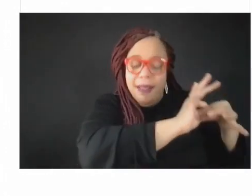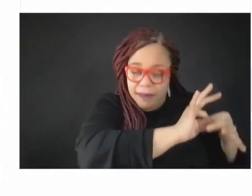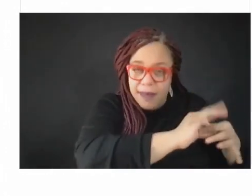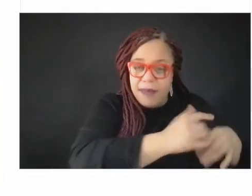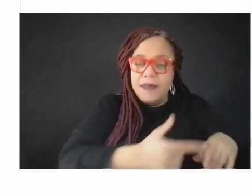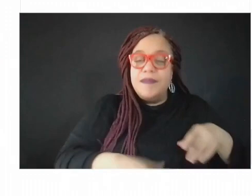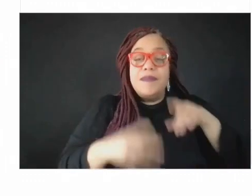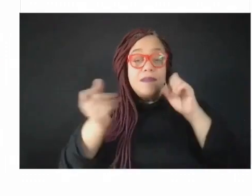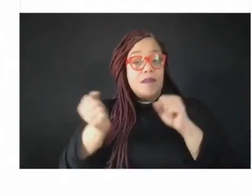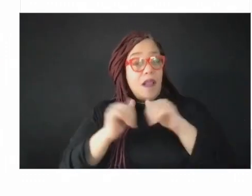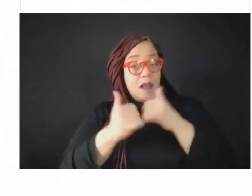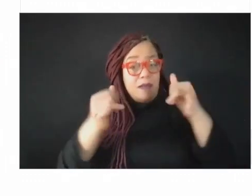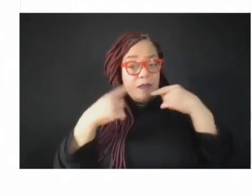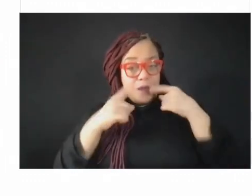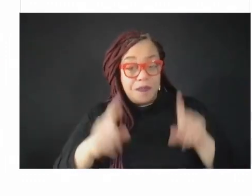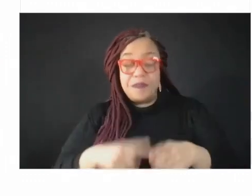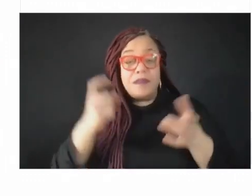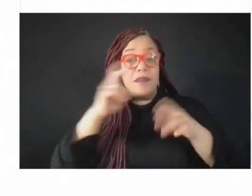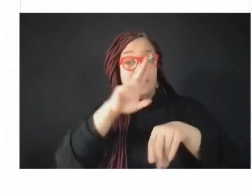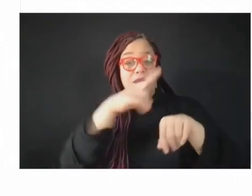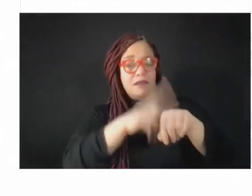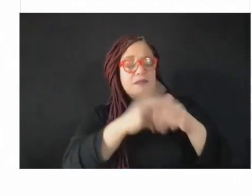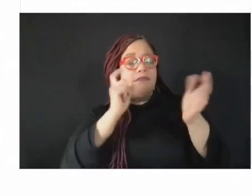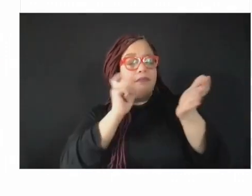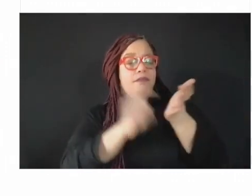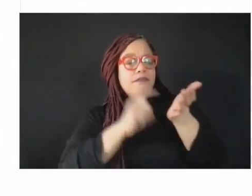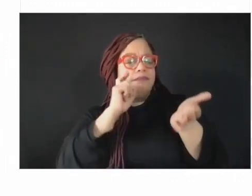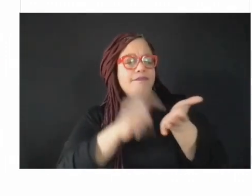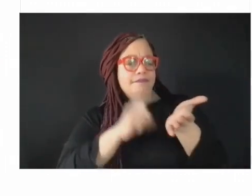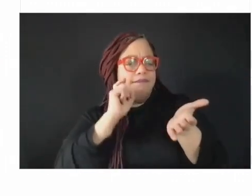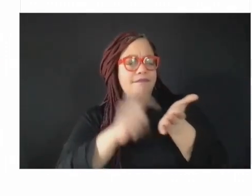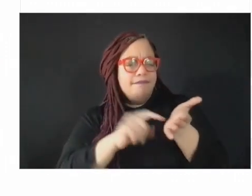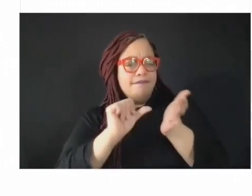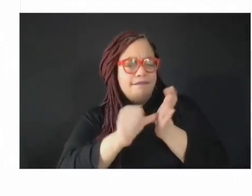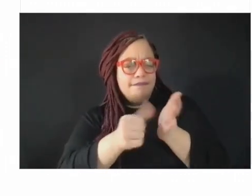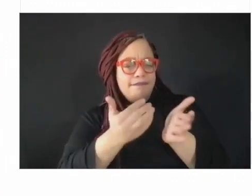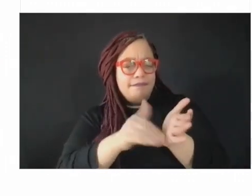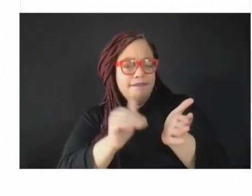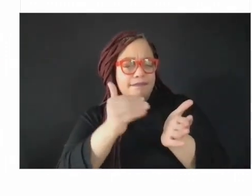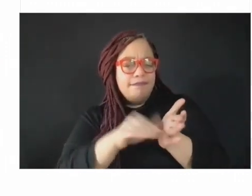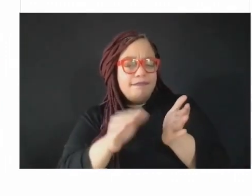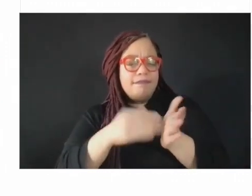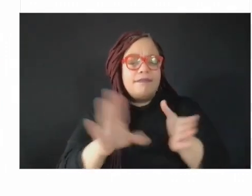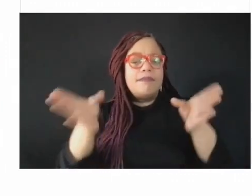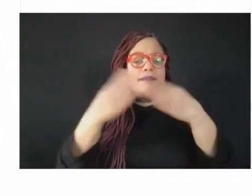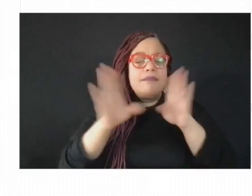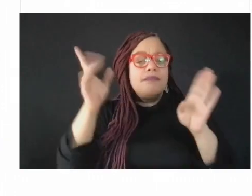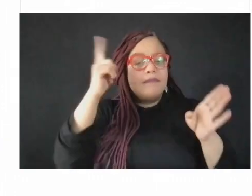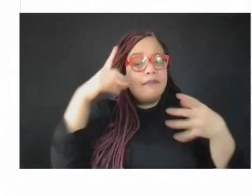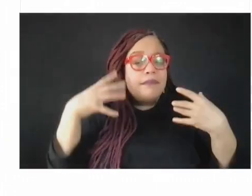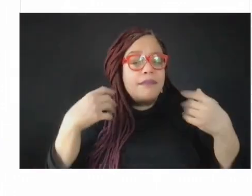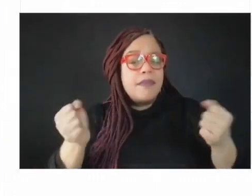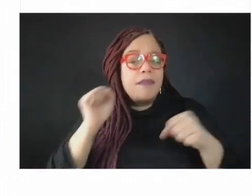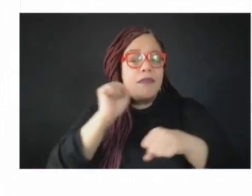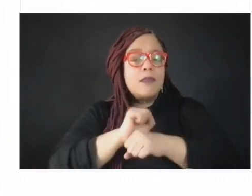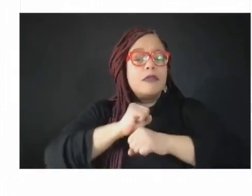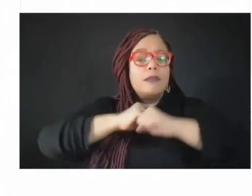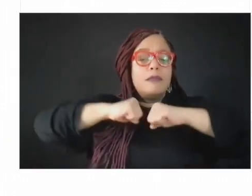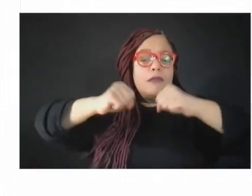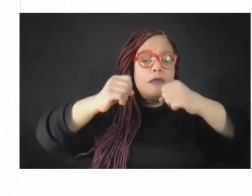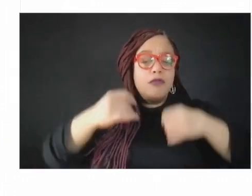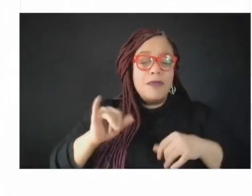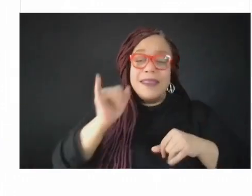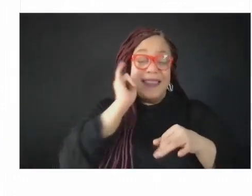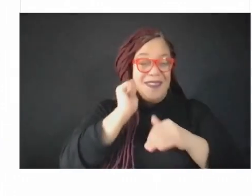over the past couple of years, is public health worker protection. If we're going to attract and sustain this workforce, we must do something